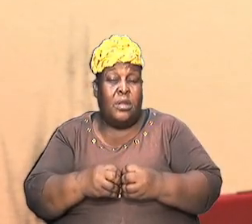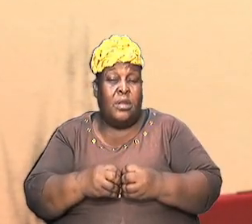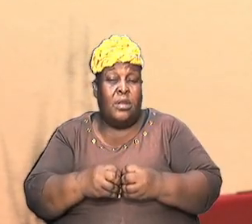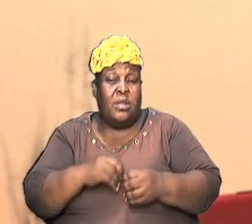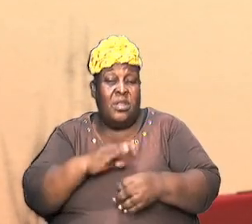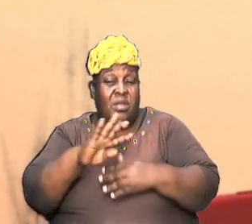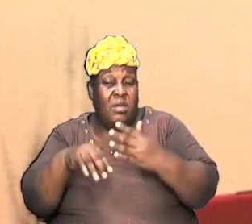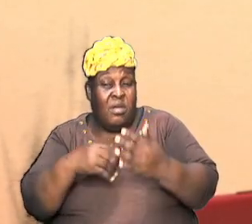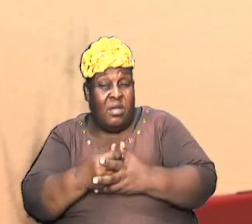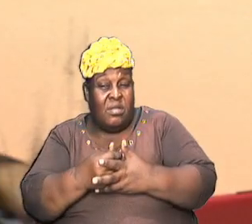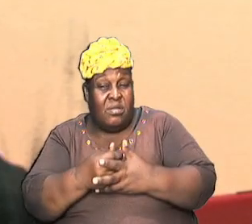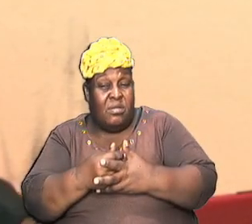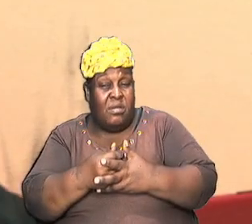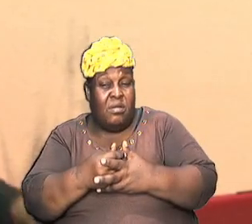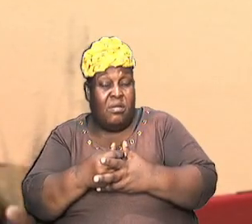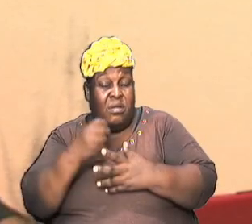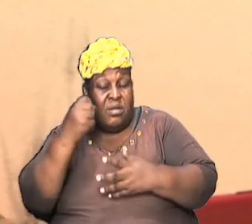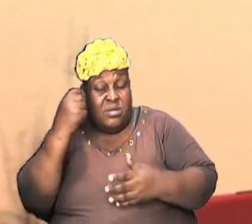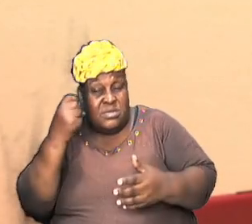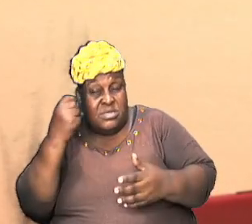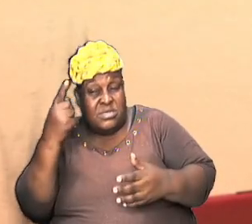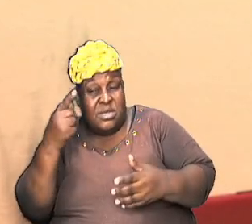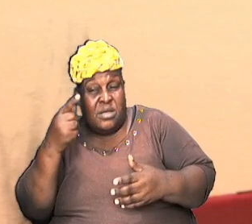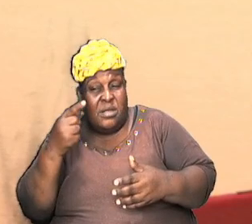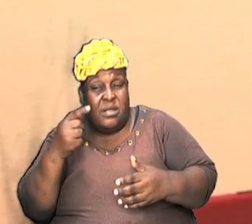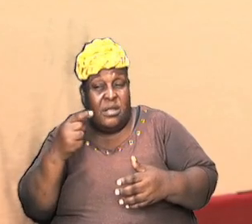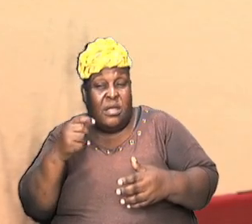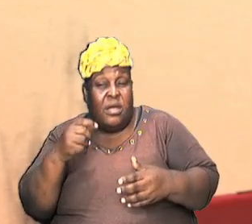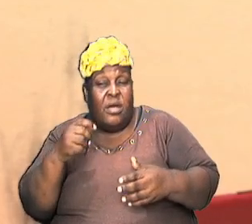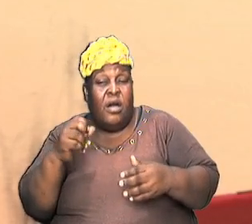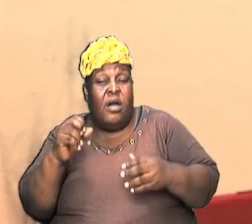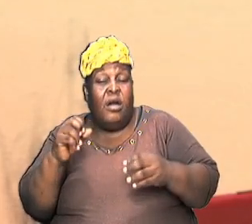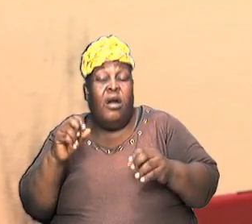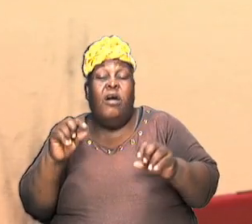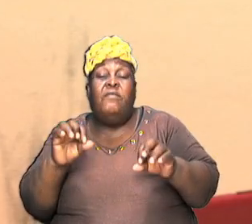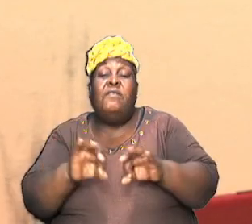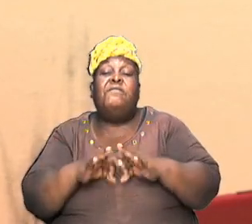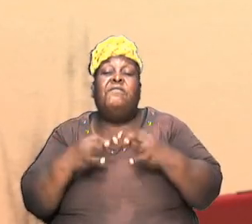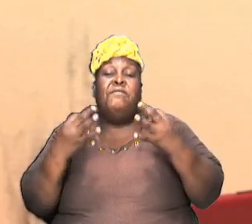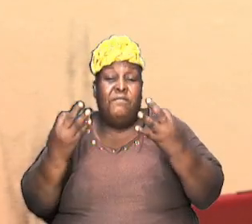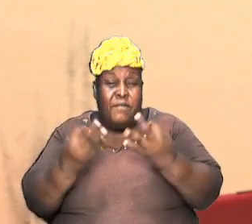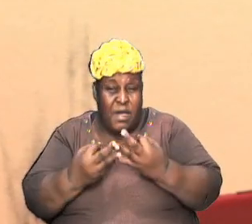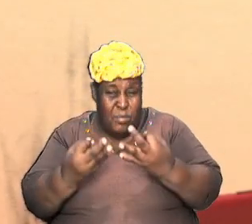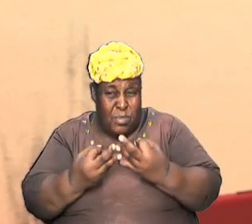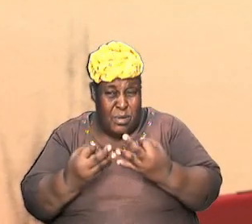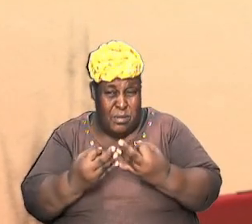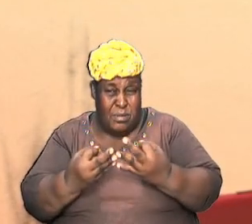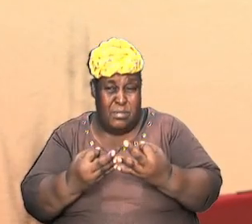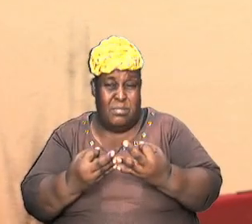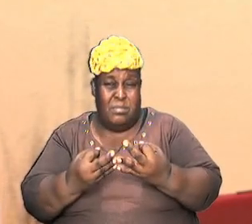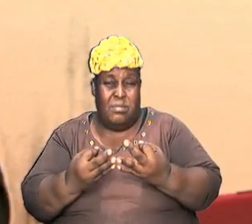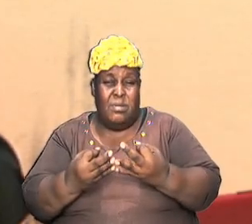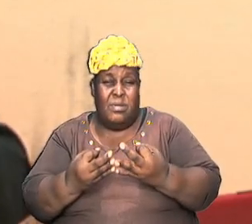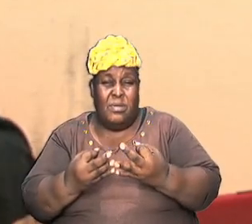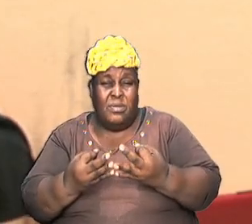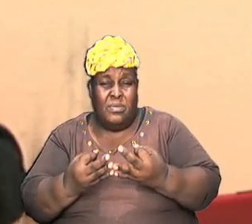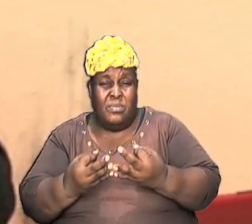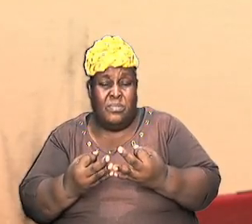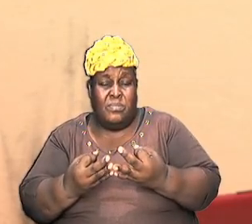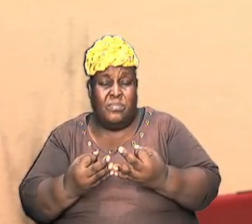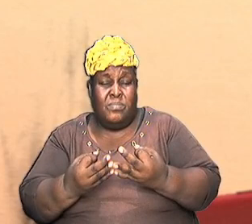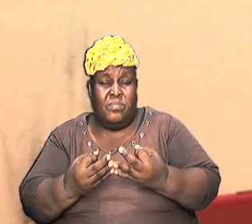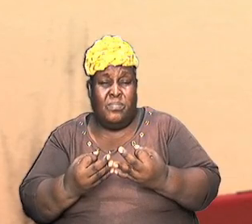all the breakdown of the others coming down the line so that there is a strong record in terms of the